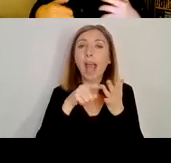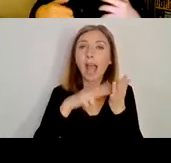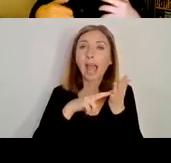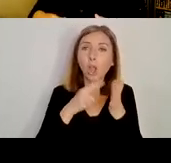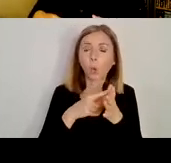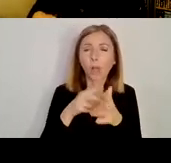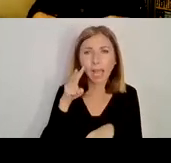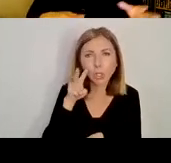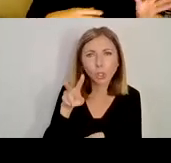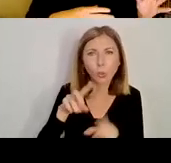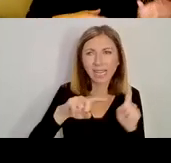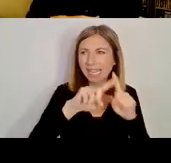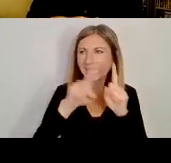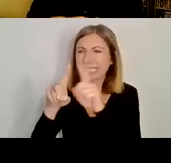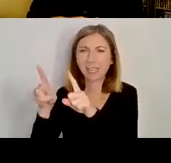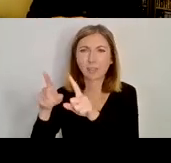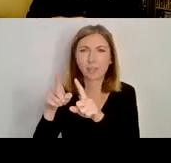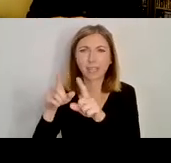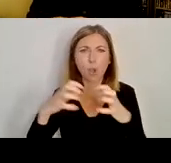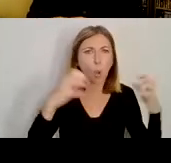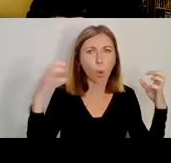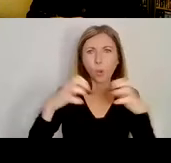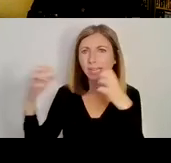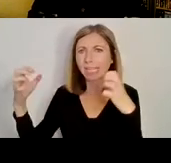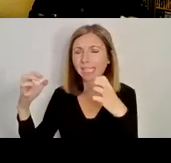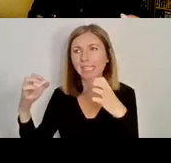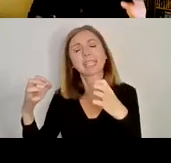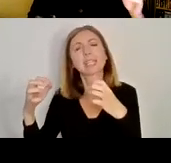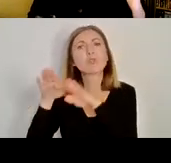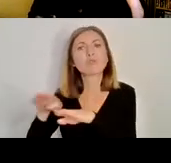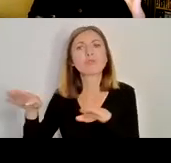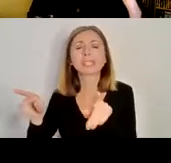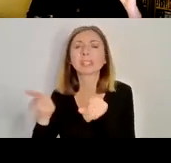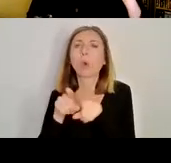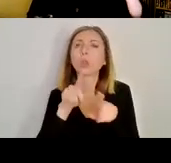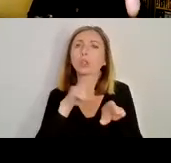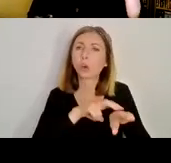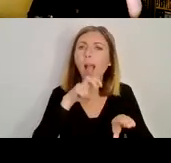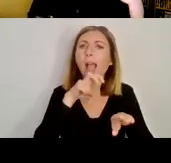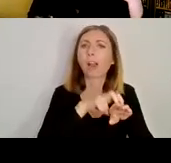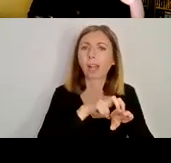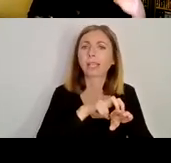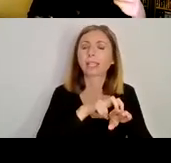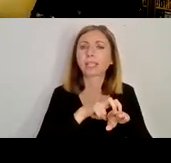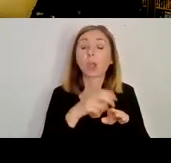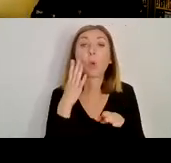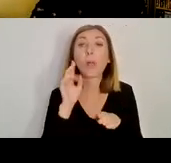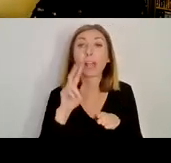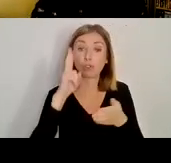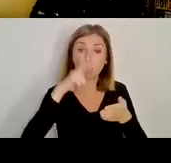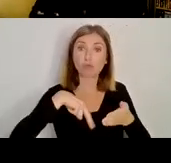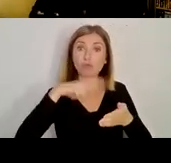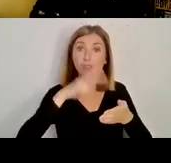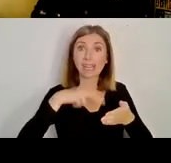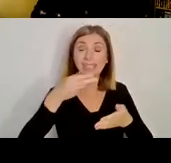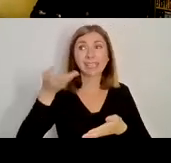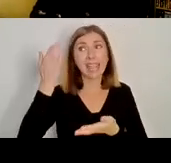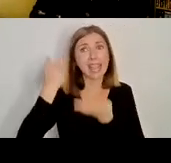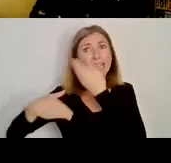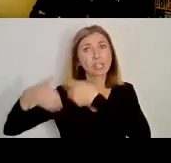audiences in Britain and audiences in Ireland. You know, one of the things, if you're if you're reading sort of histories of early Ireland,